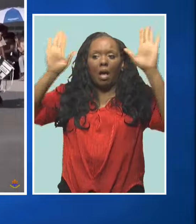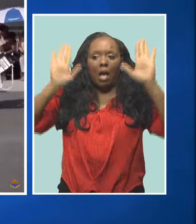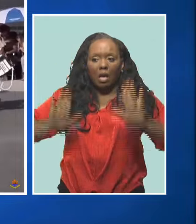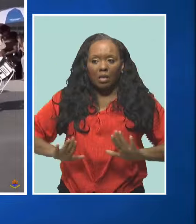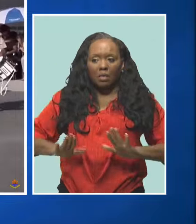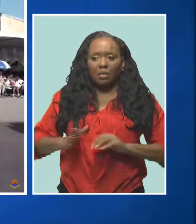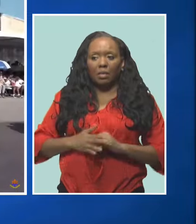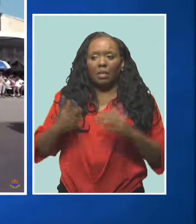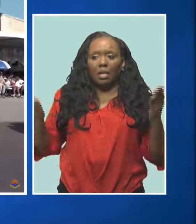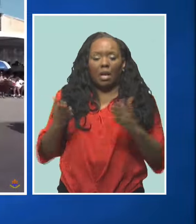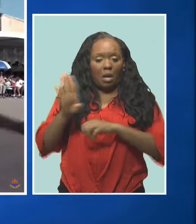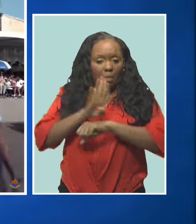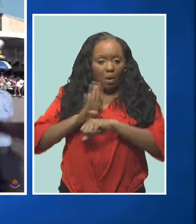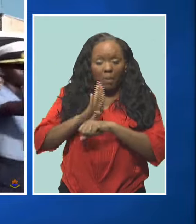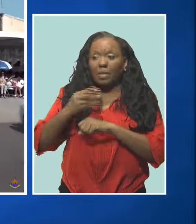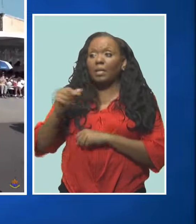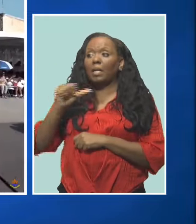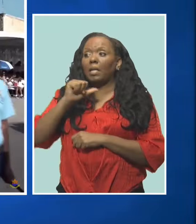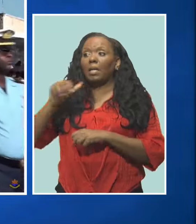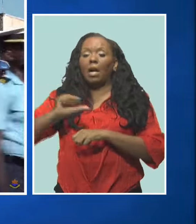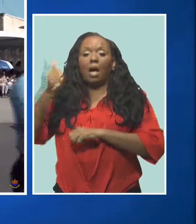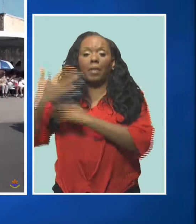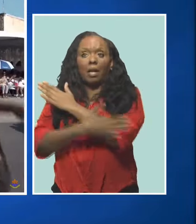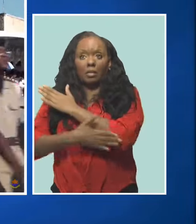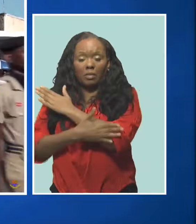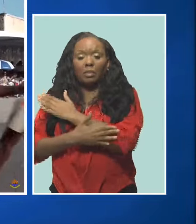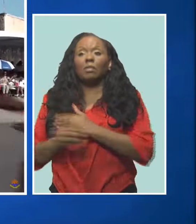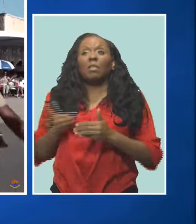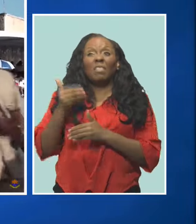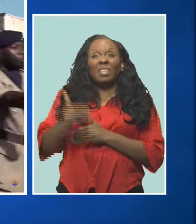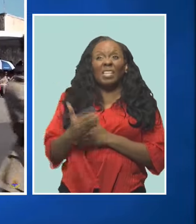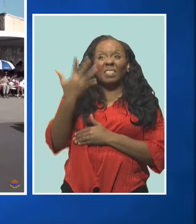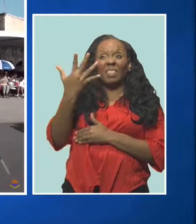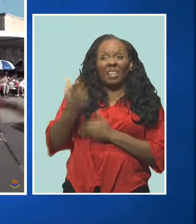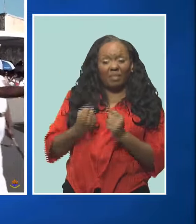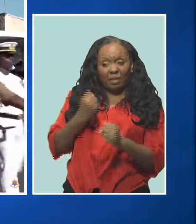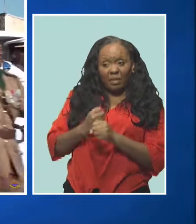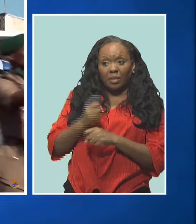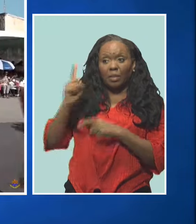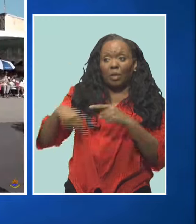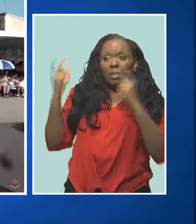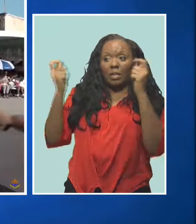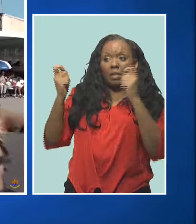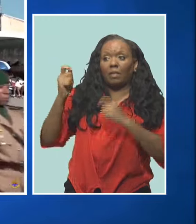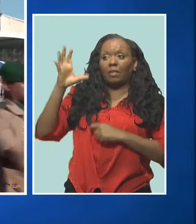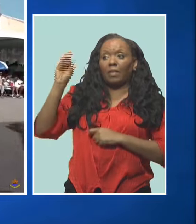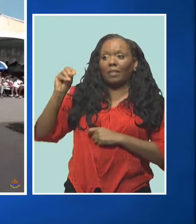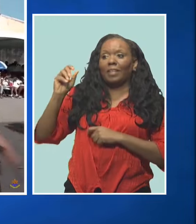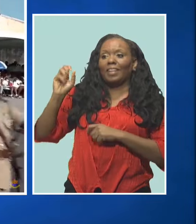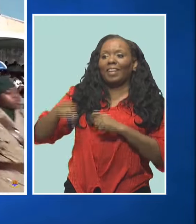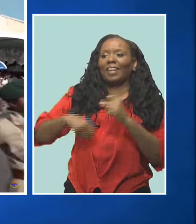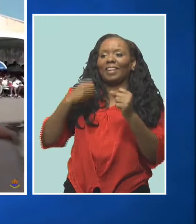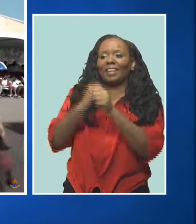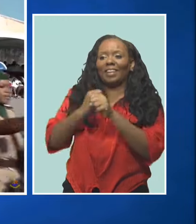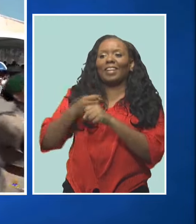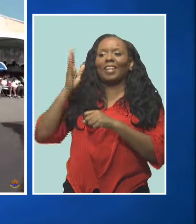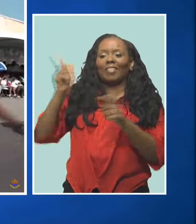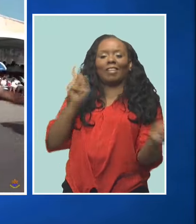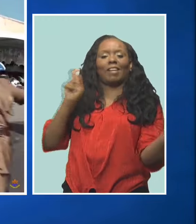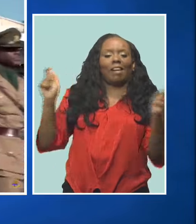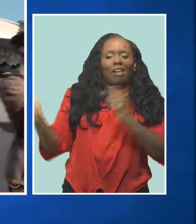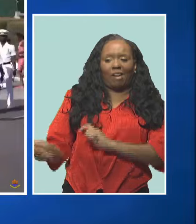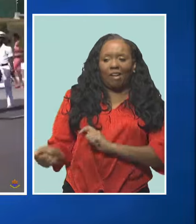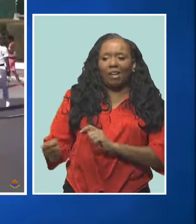outside of Barbados. She adds that in another five years, by its 50th anniversary, the BDS will be transformed